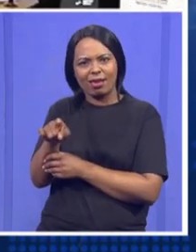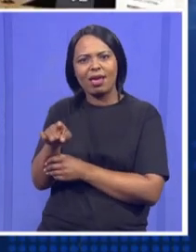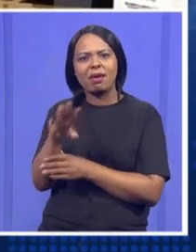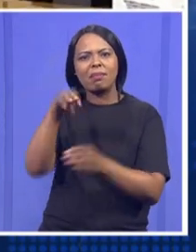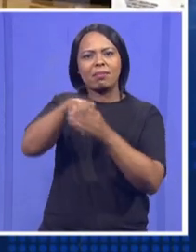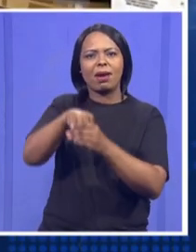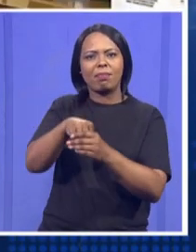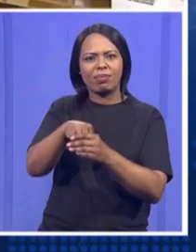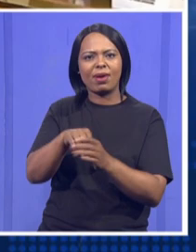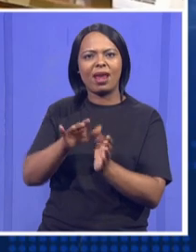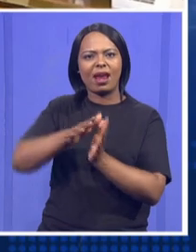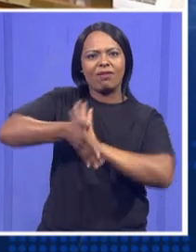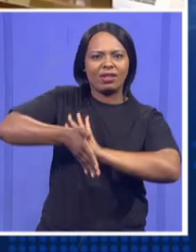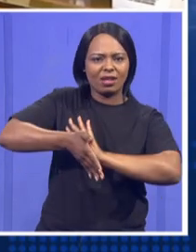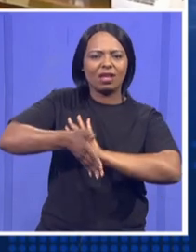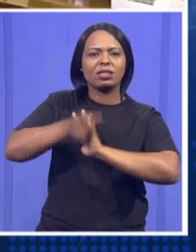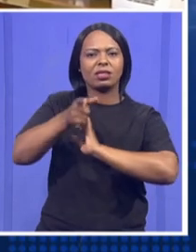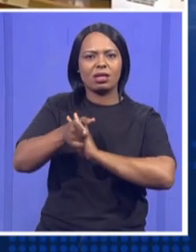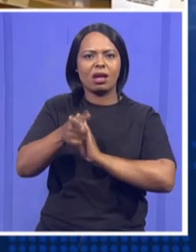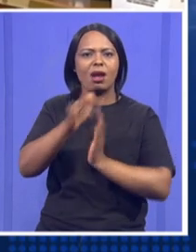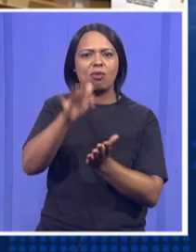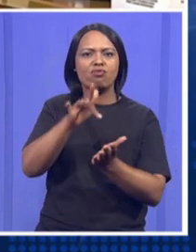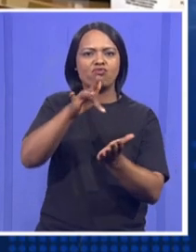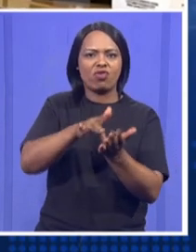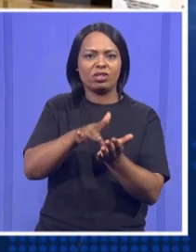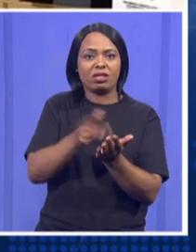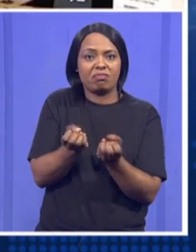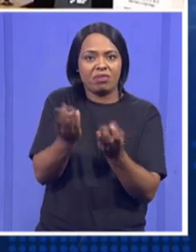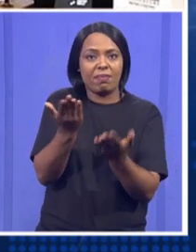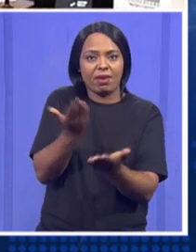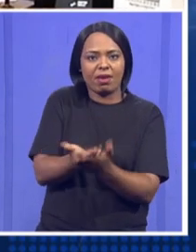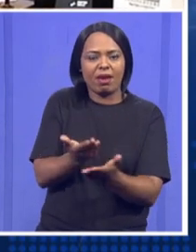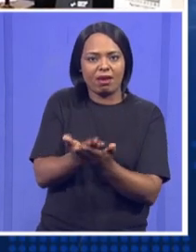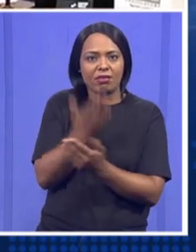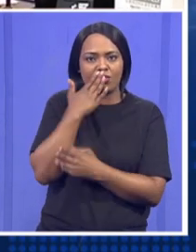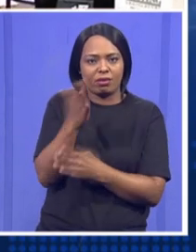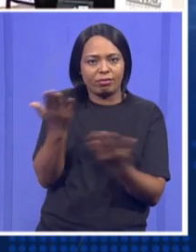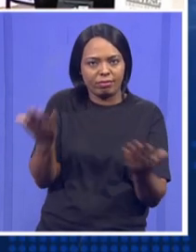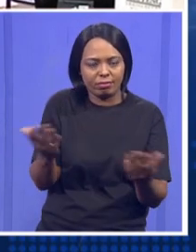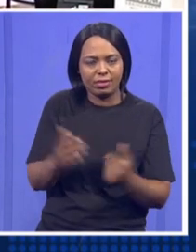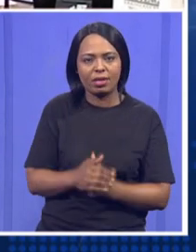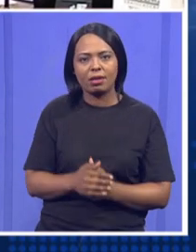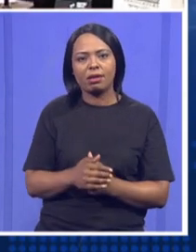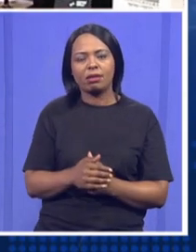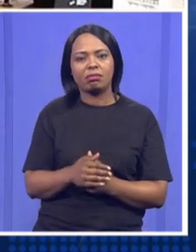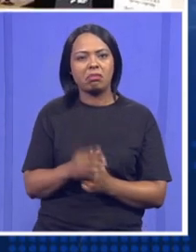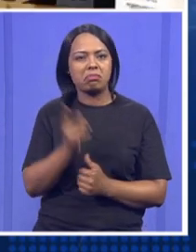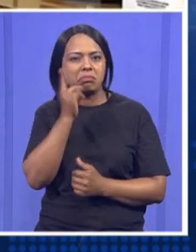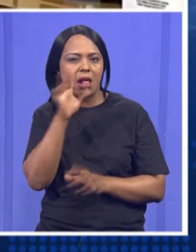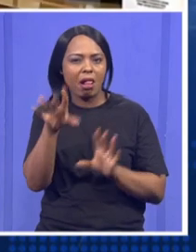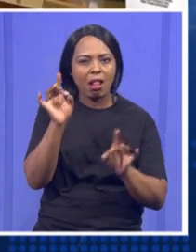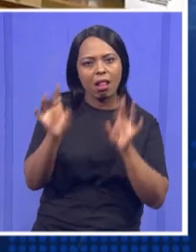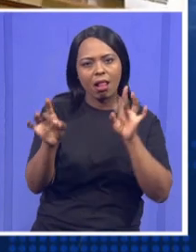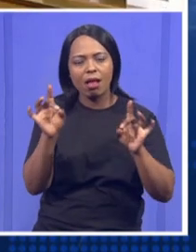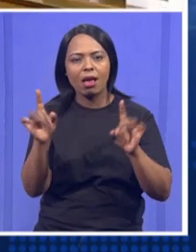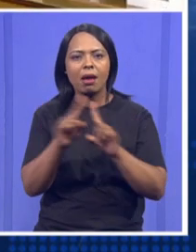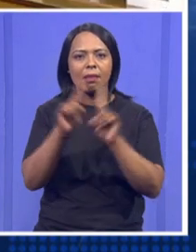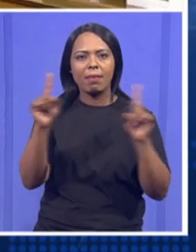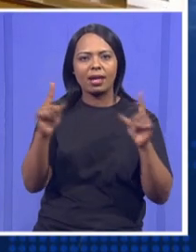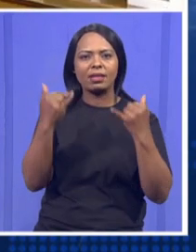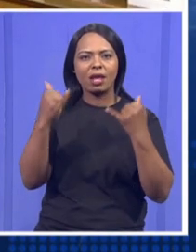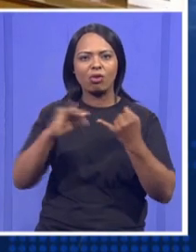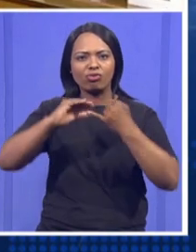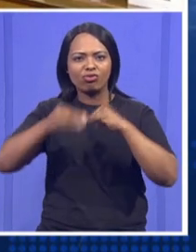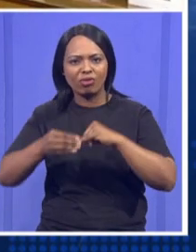positions or, you know, play around with his current cabinet. But he's also not trying to purge